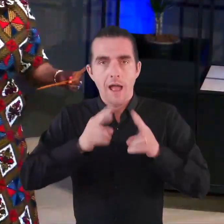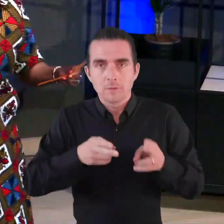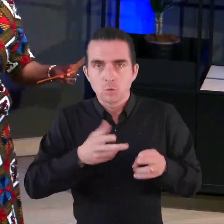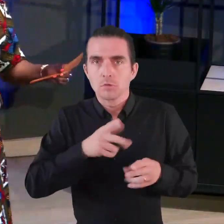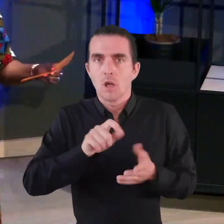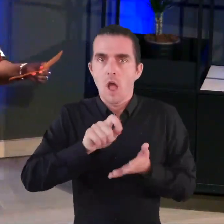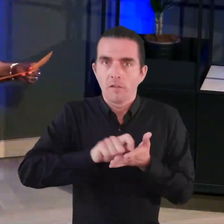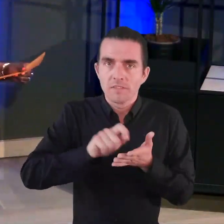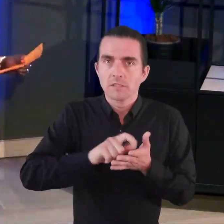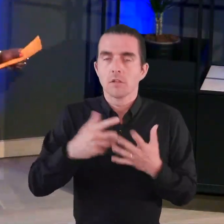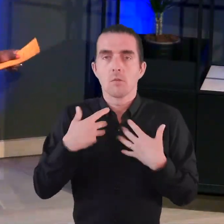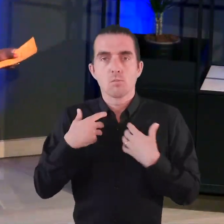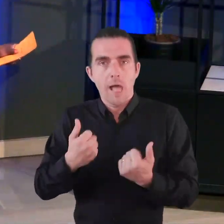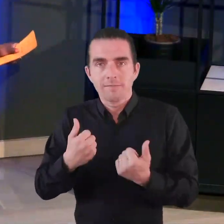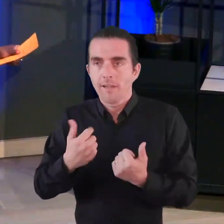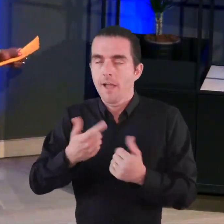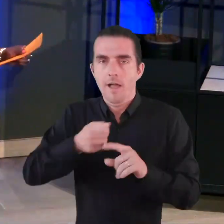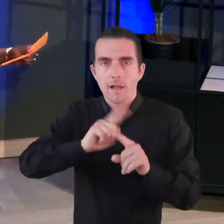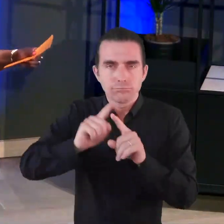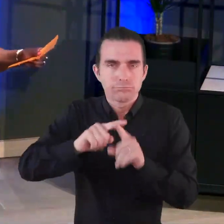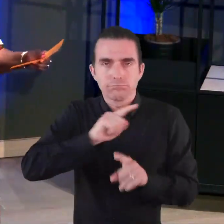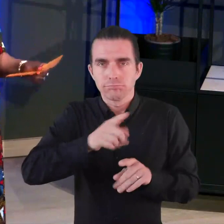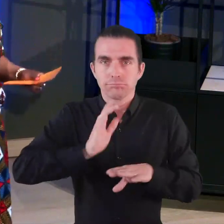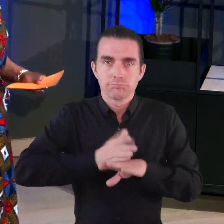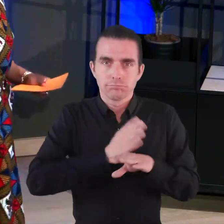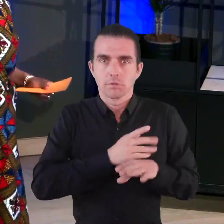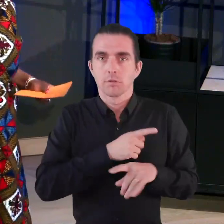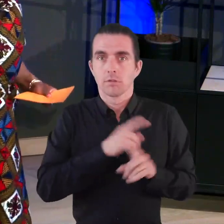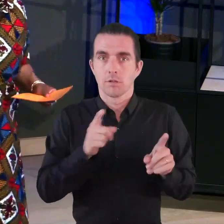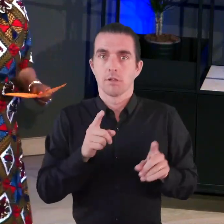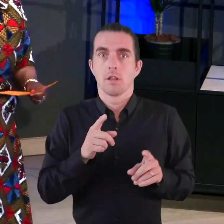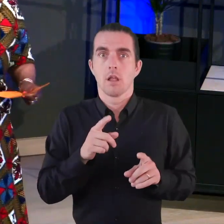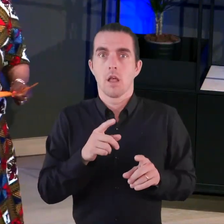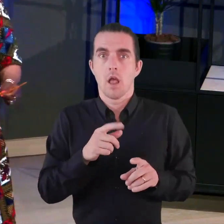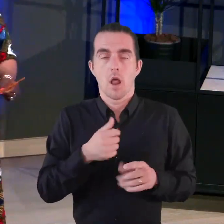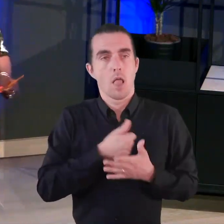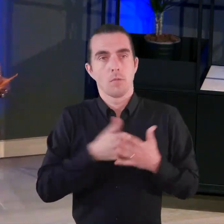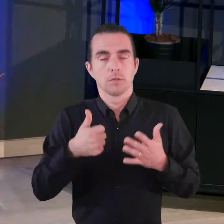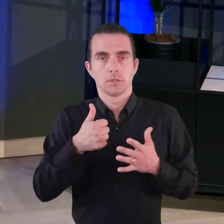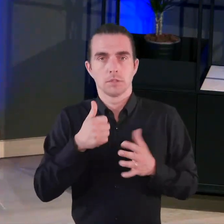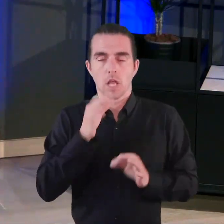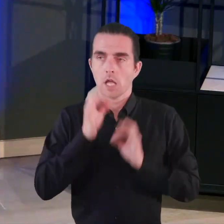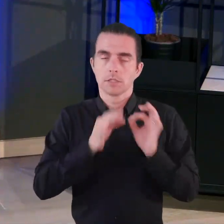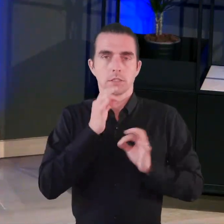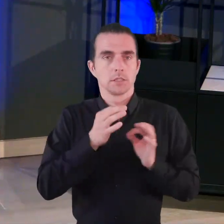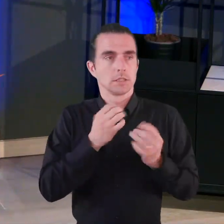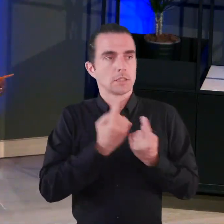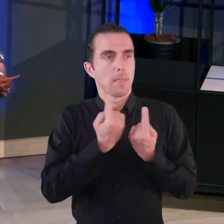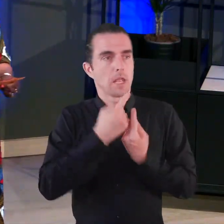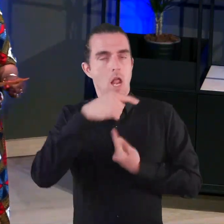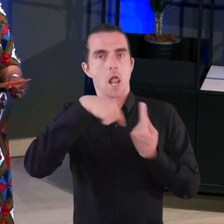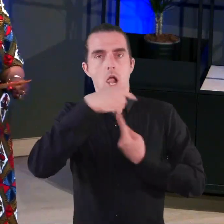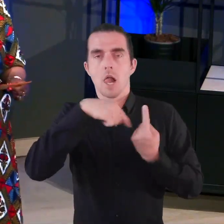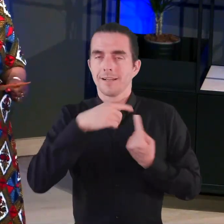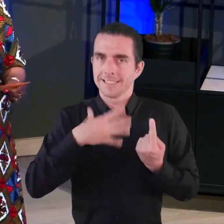officers, the prison officers, the welfare officers? They too must ask themselves the same question.